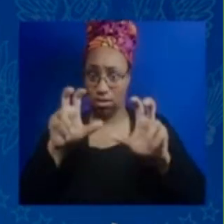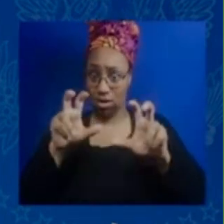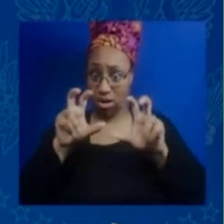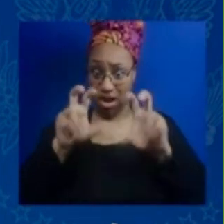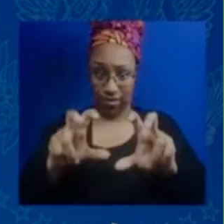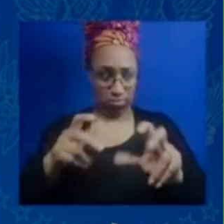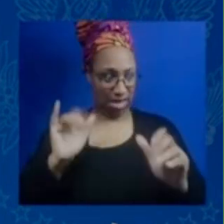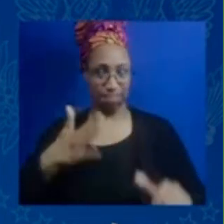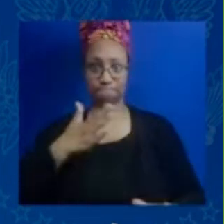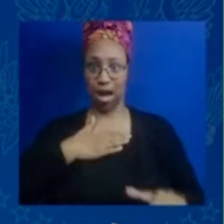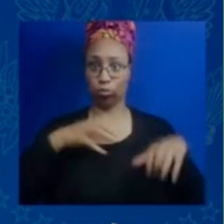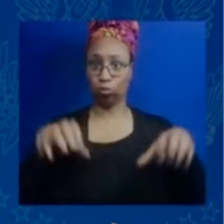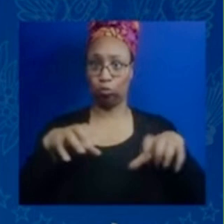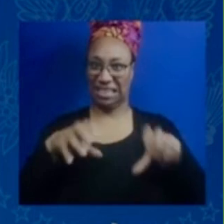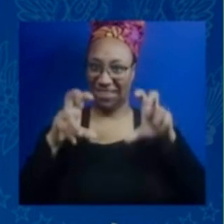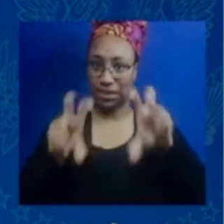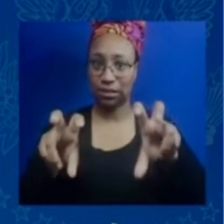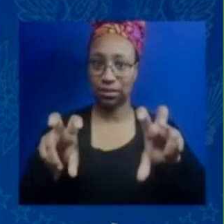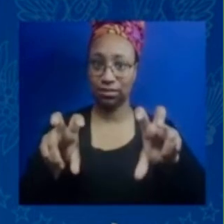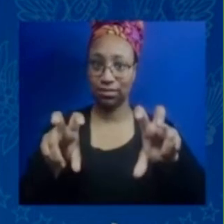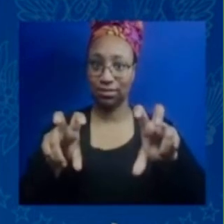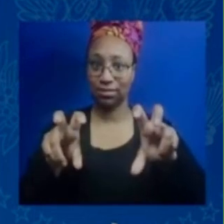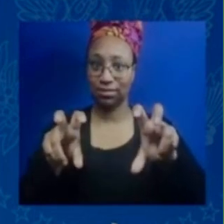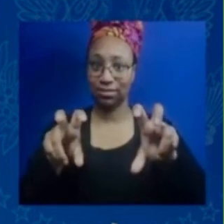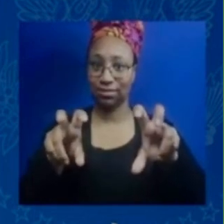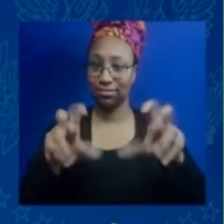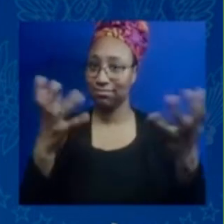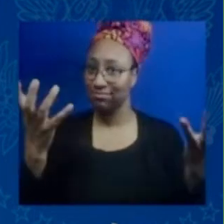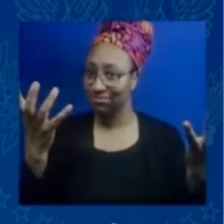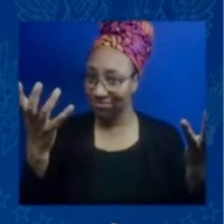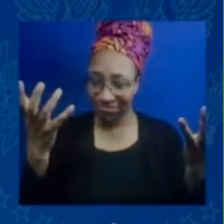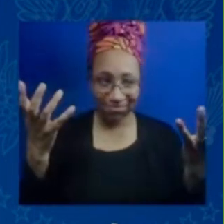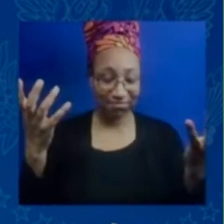know that I could do anything that I put my mind to